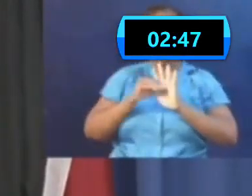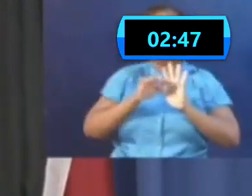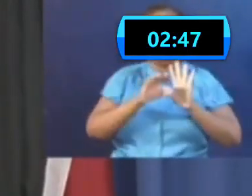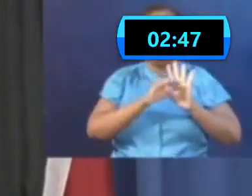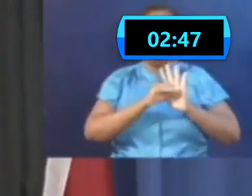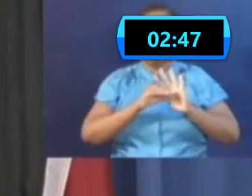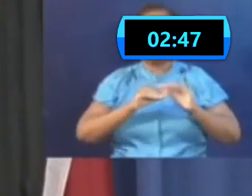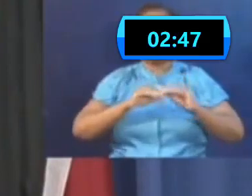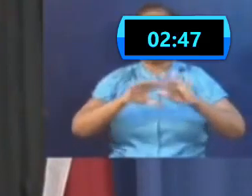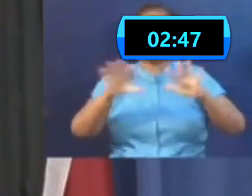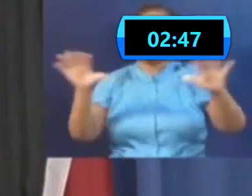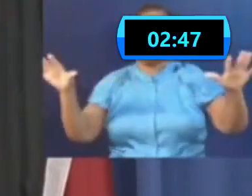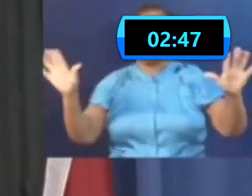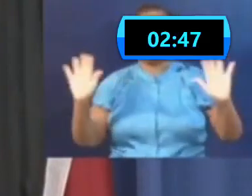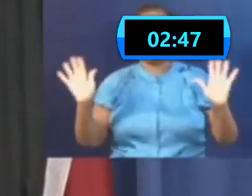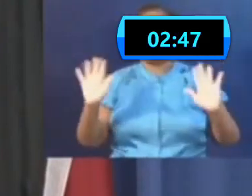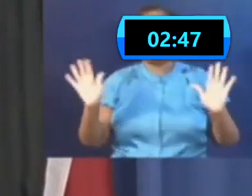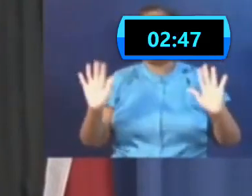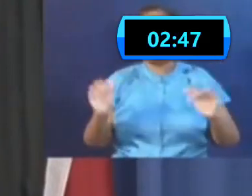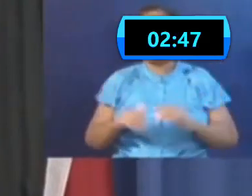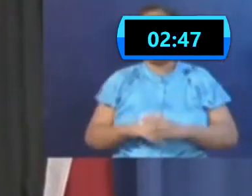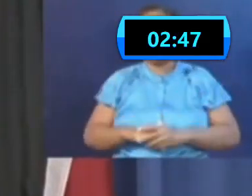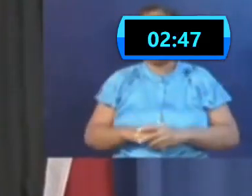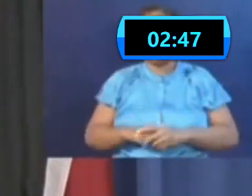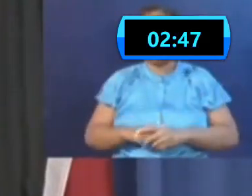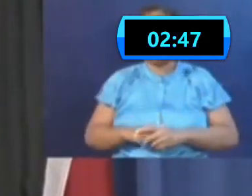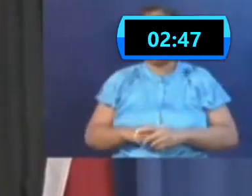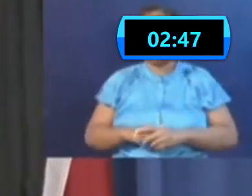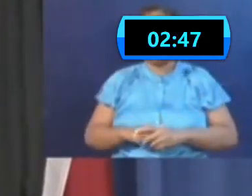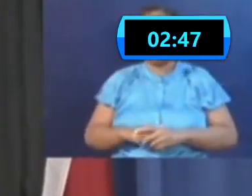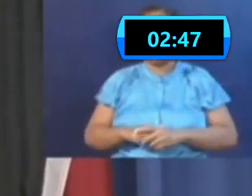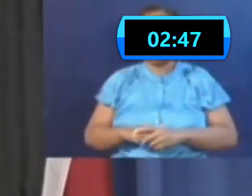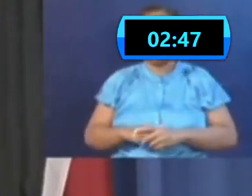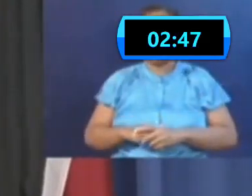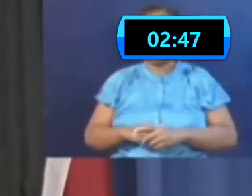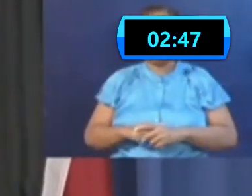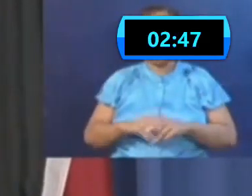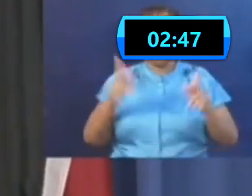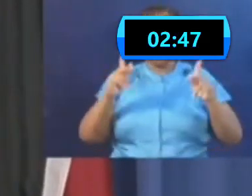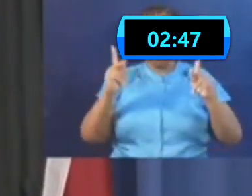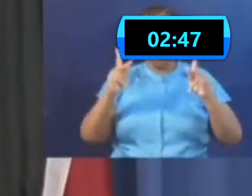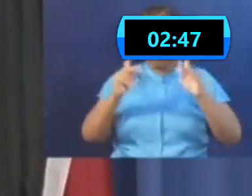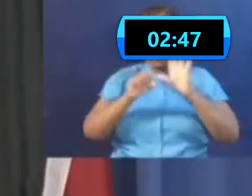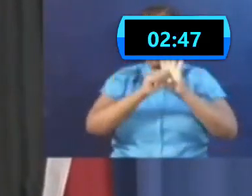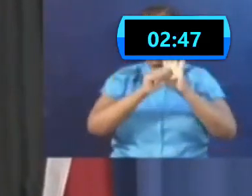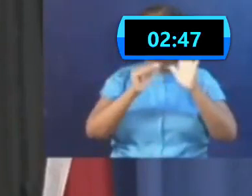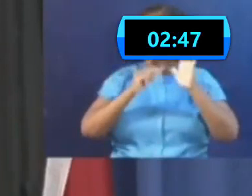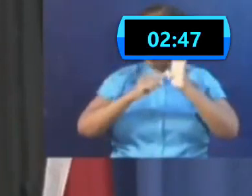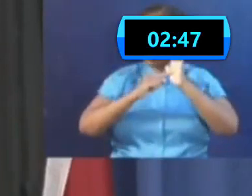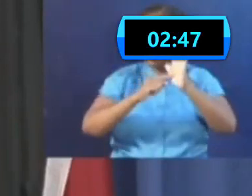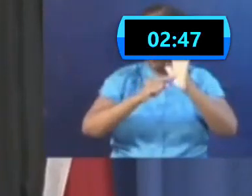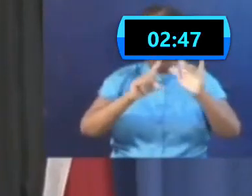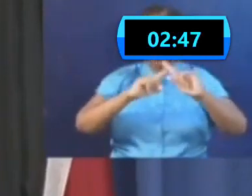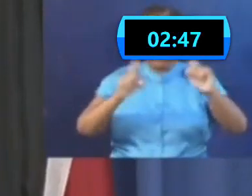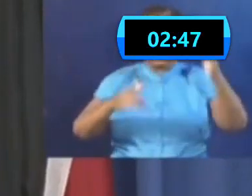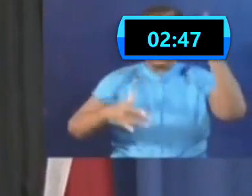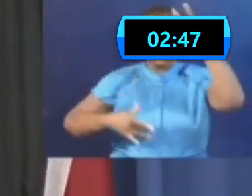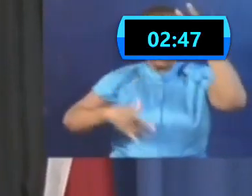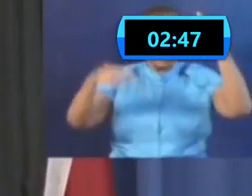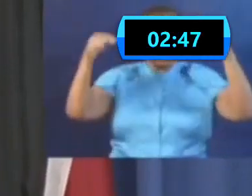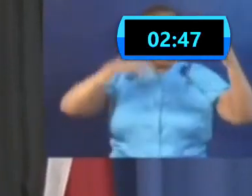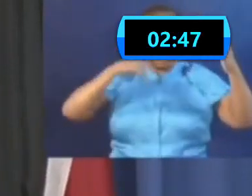hospital quarantine. In terms of asymptomatic cases, we are, our 10 days begin from the date of your positive test.